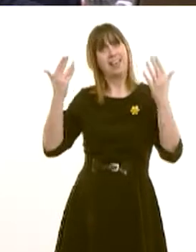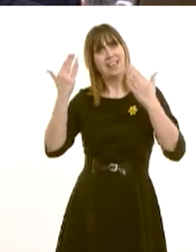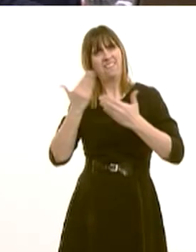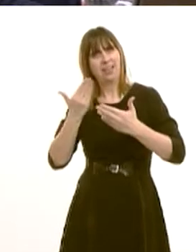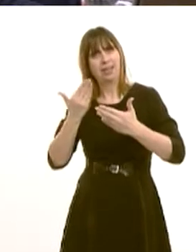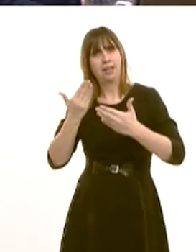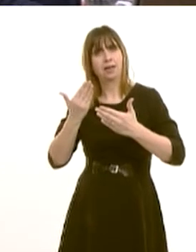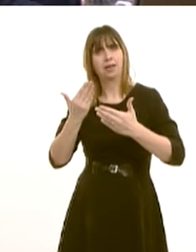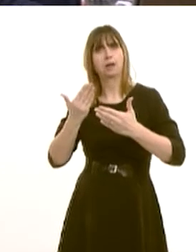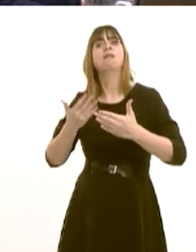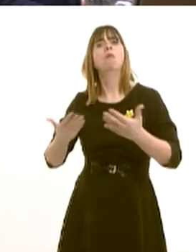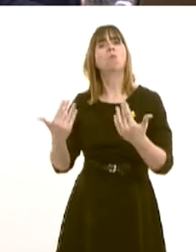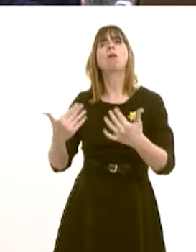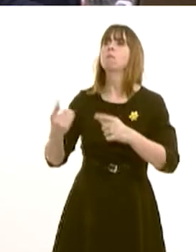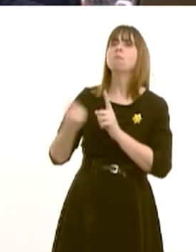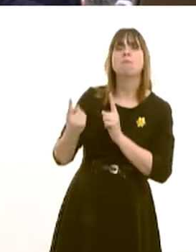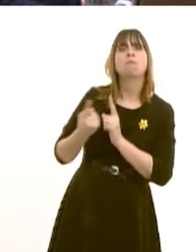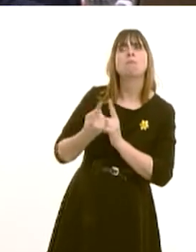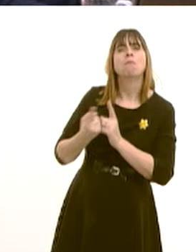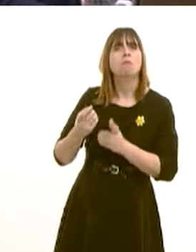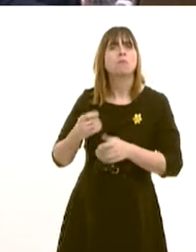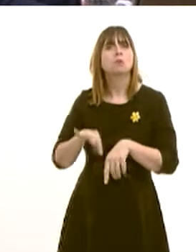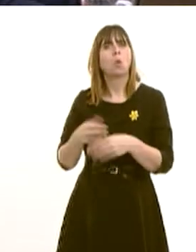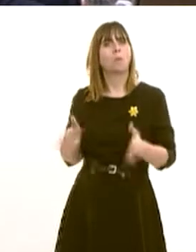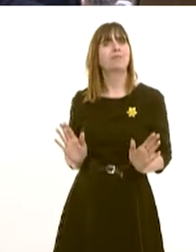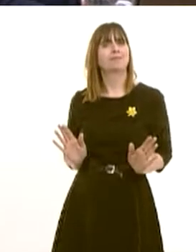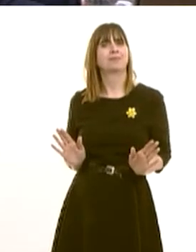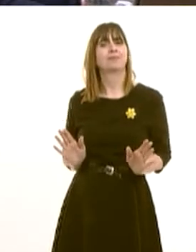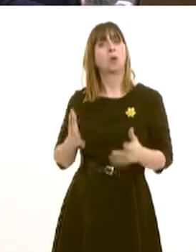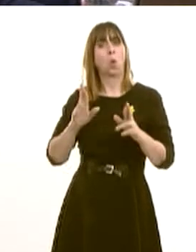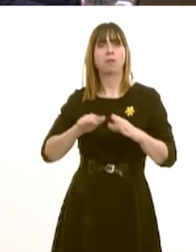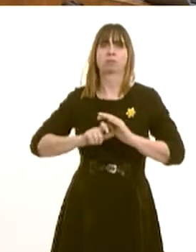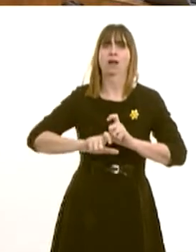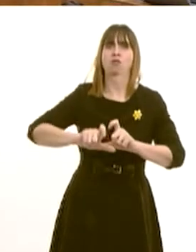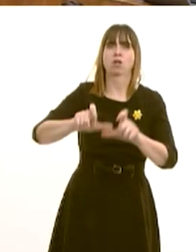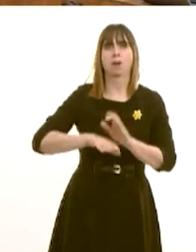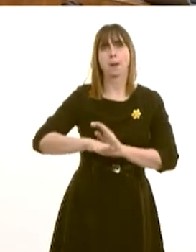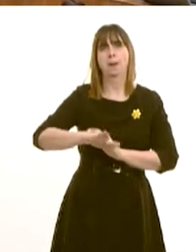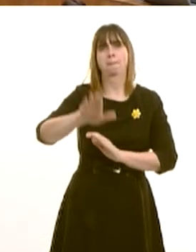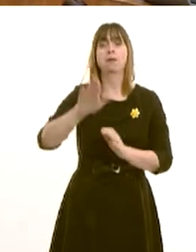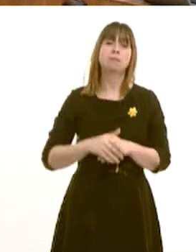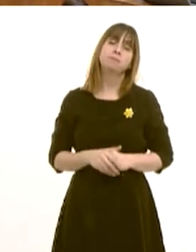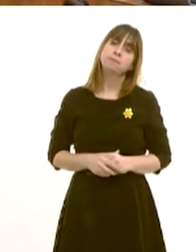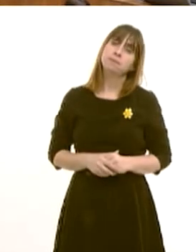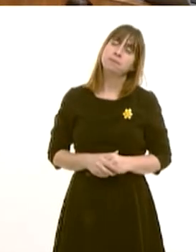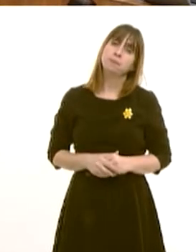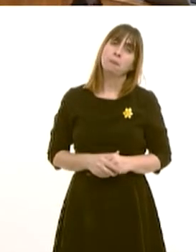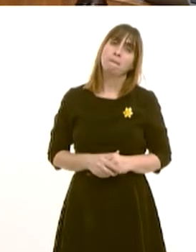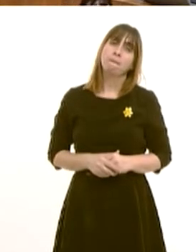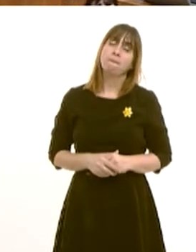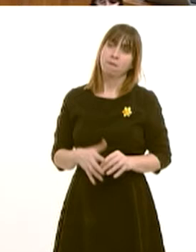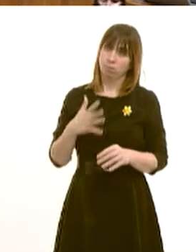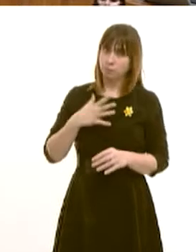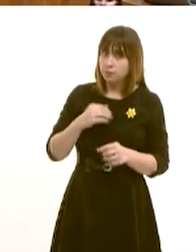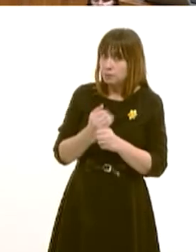And that's something we want to work with the profession on to make sure that that trend continues in the future. Of course, what we do need to do is ensure that